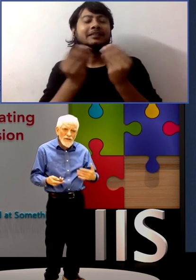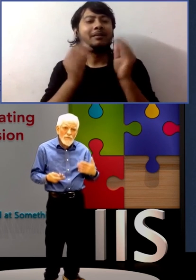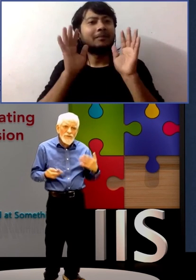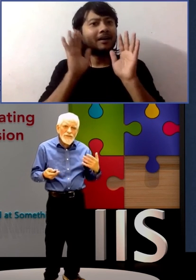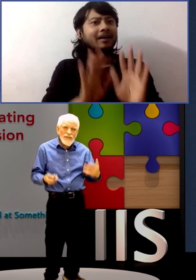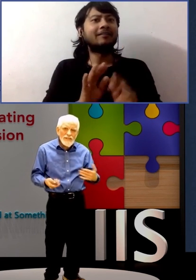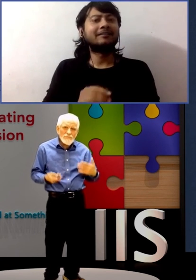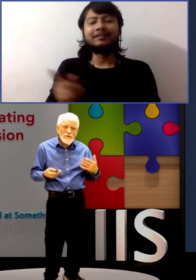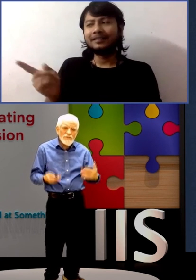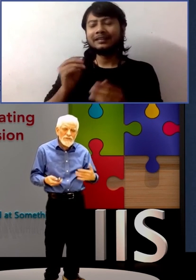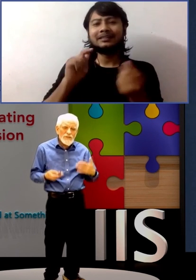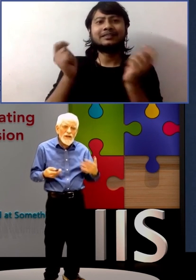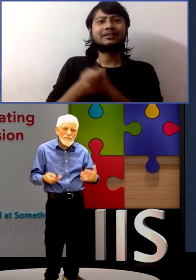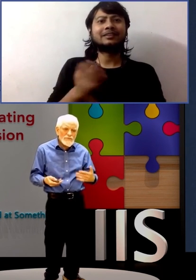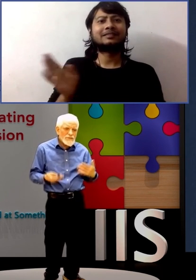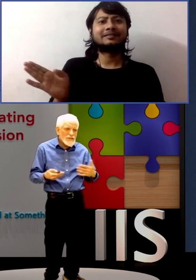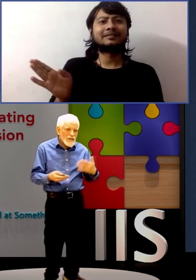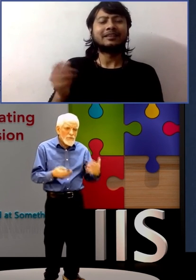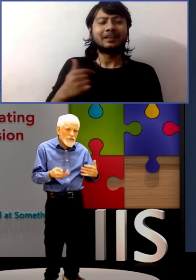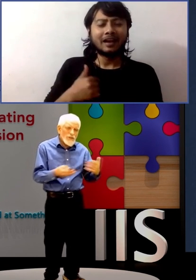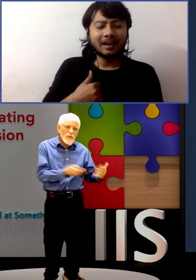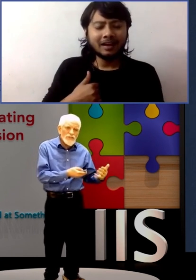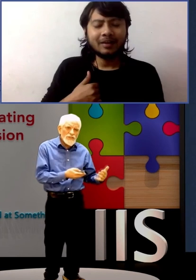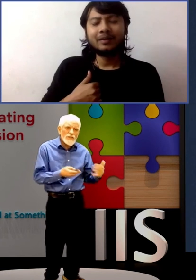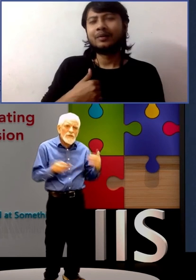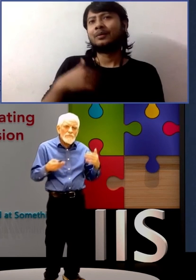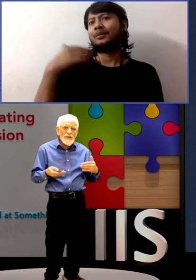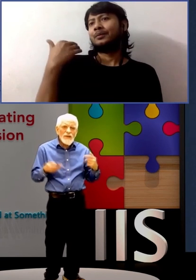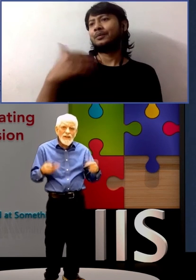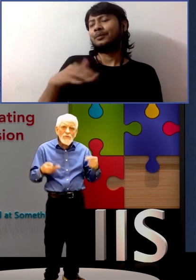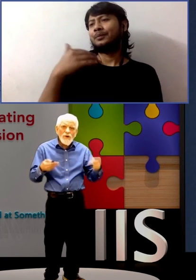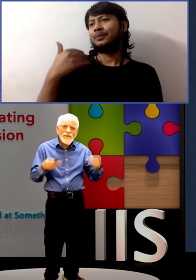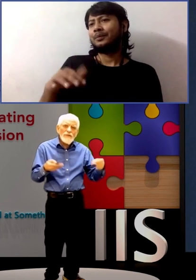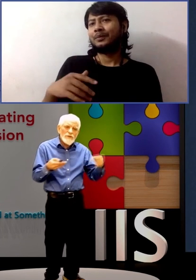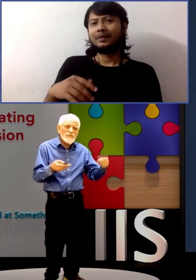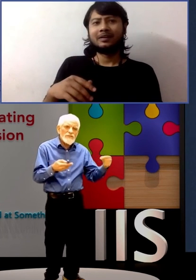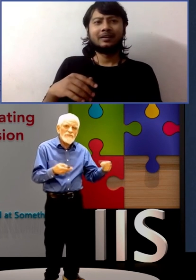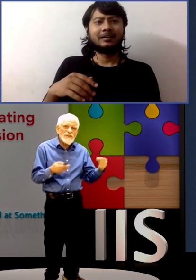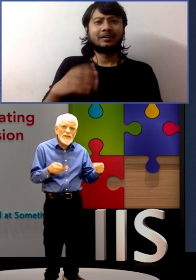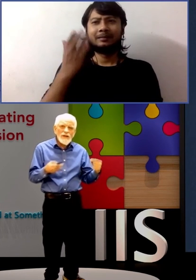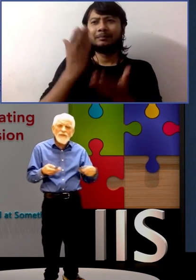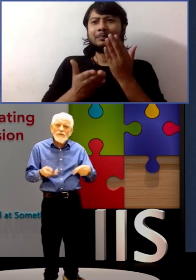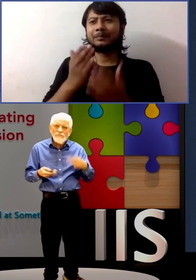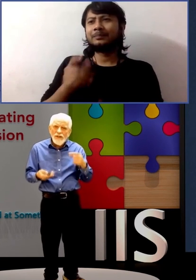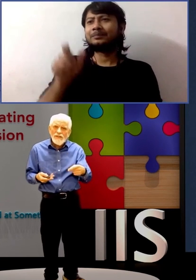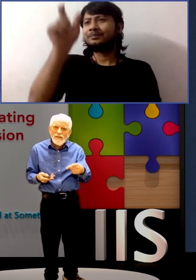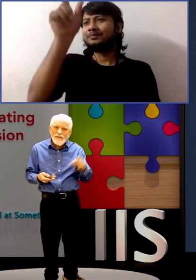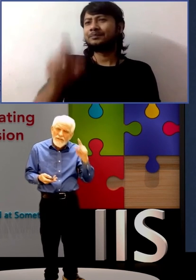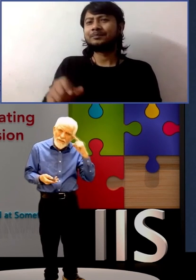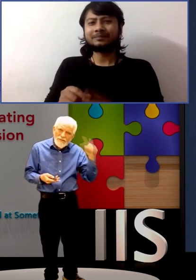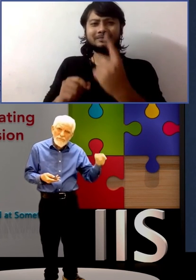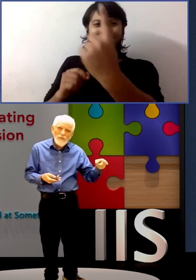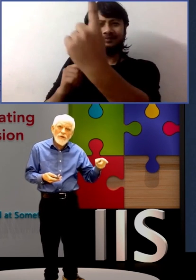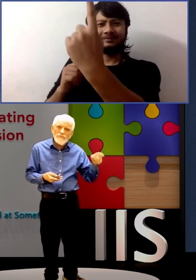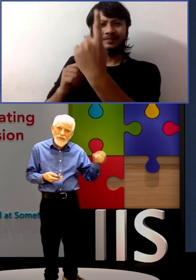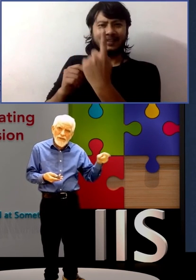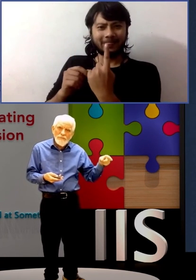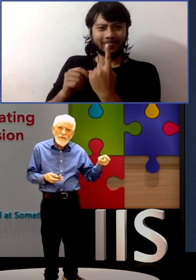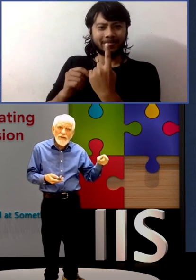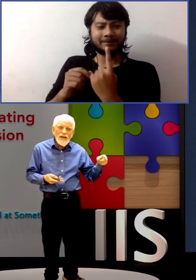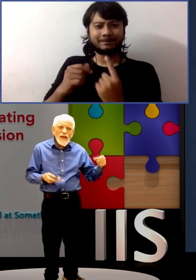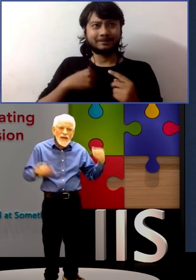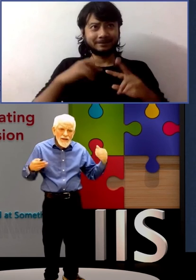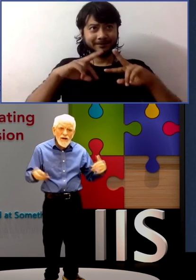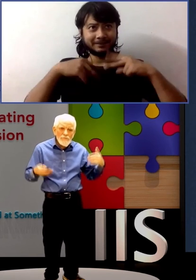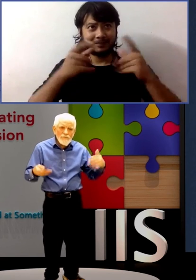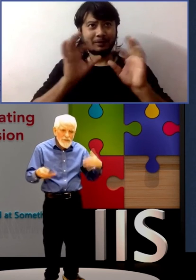well, when the next person comes with a question, maybe I don't want that person to feel that I'm not friendly. This may work for him.